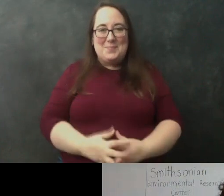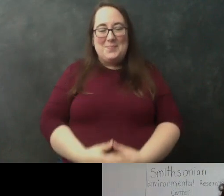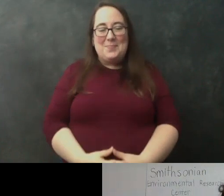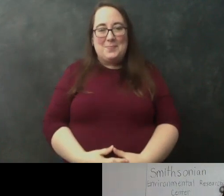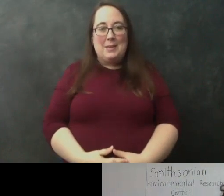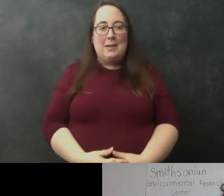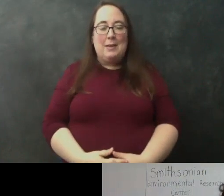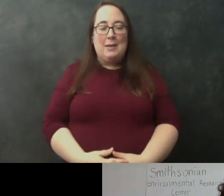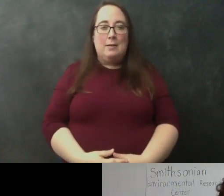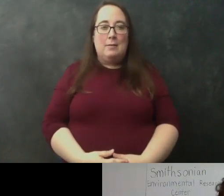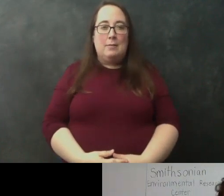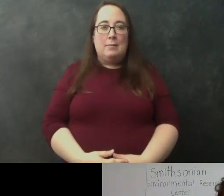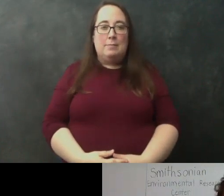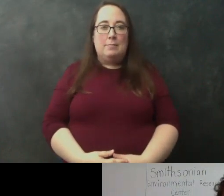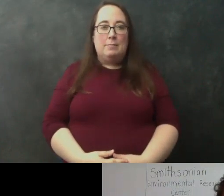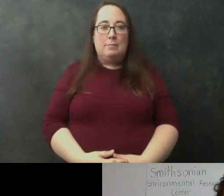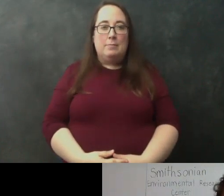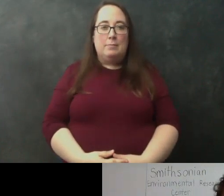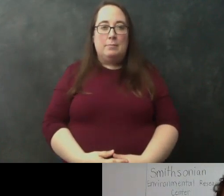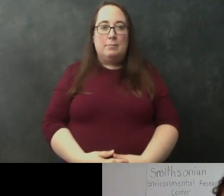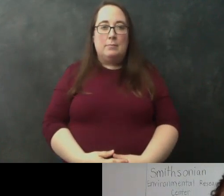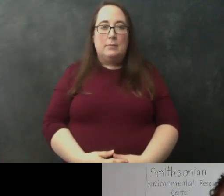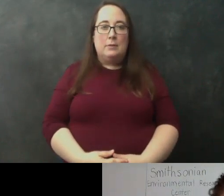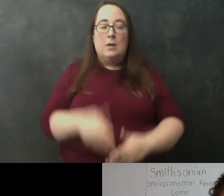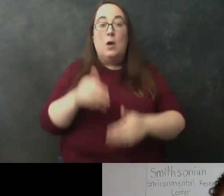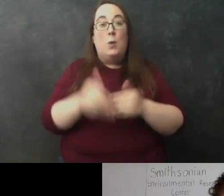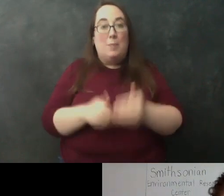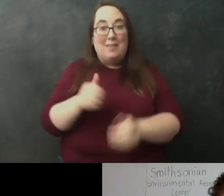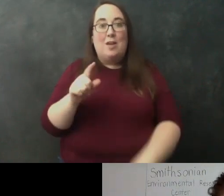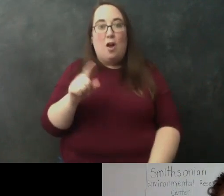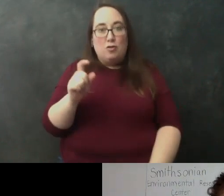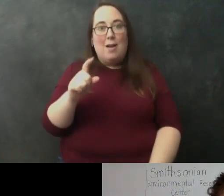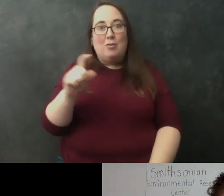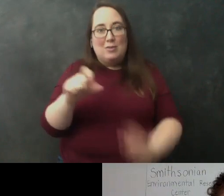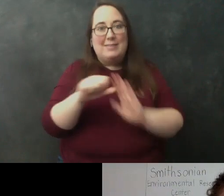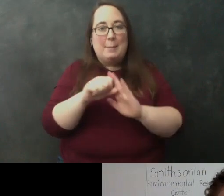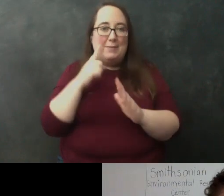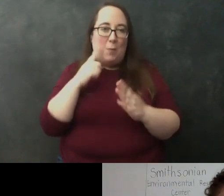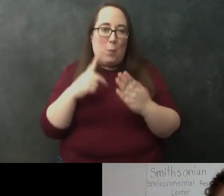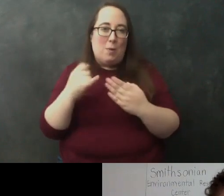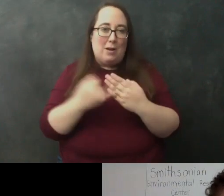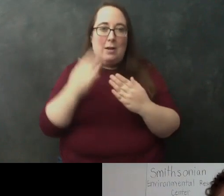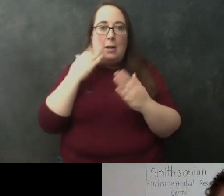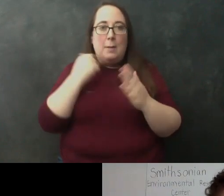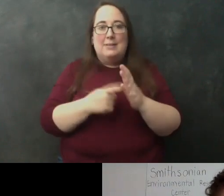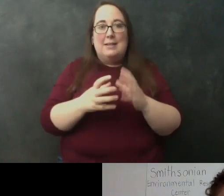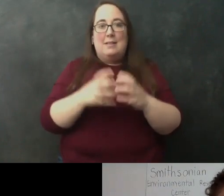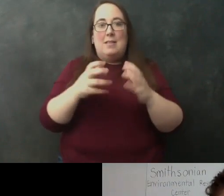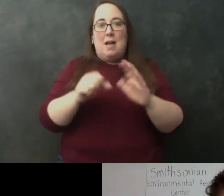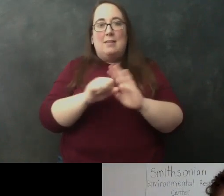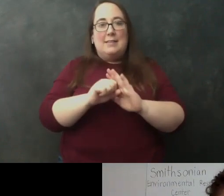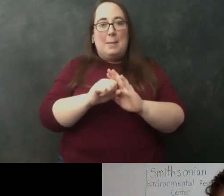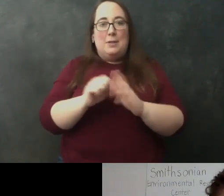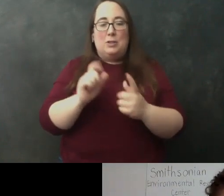process um hundreds and hundreds of samples for a single project because it takes a lot of samples to be able to